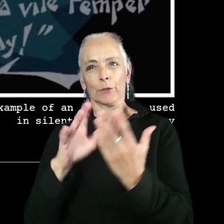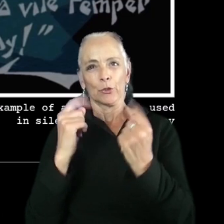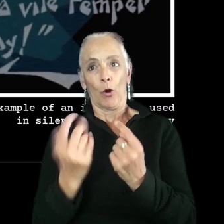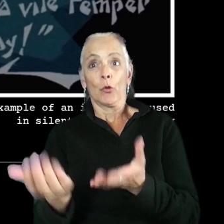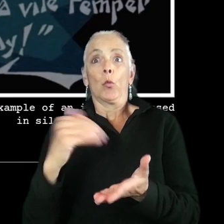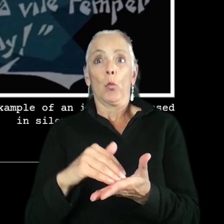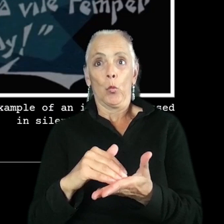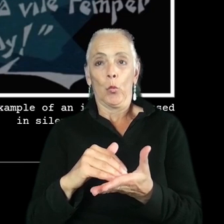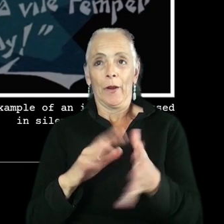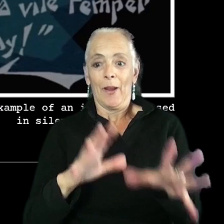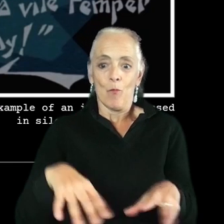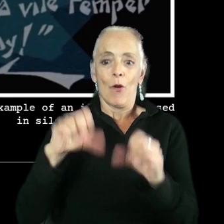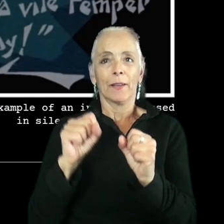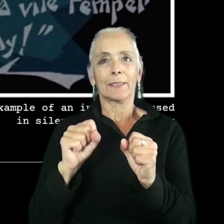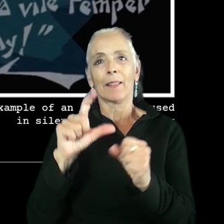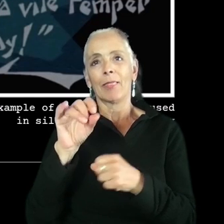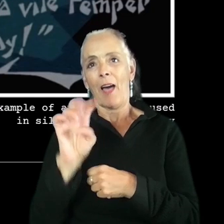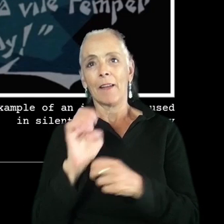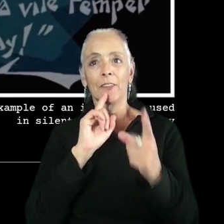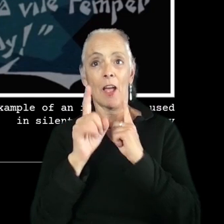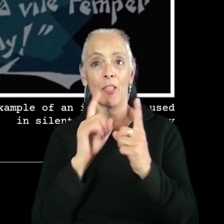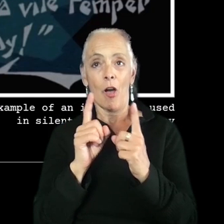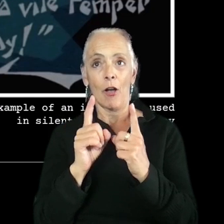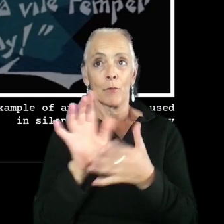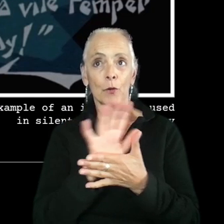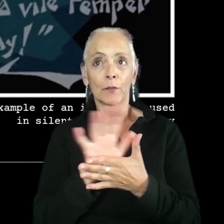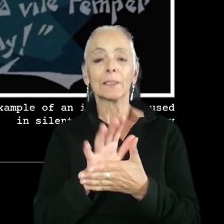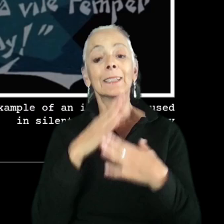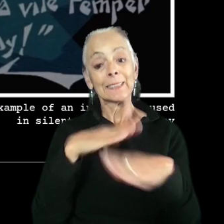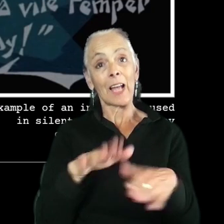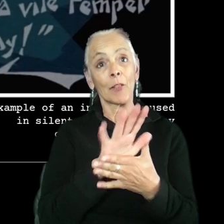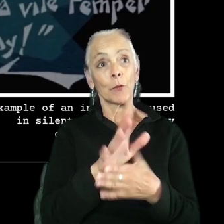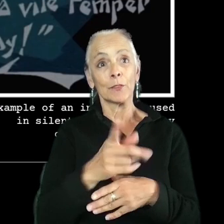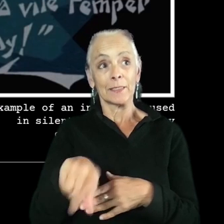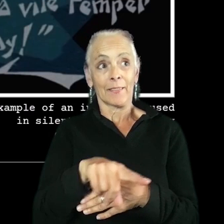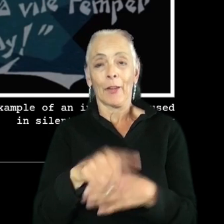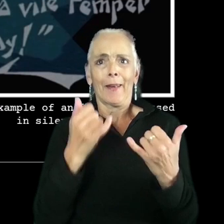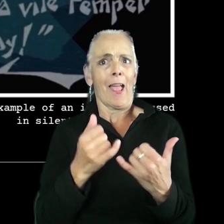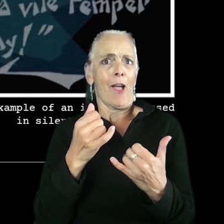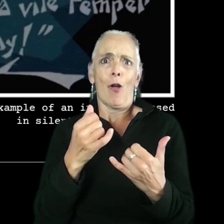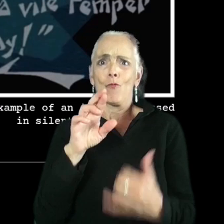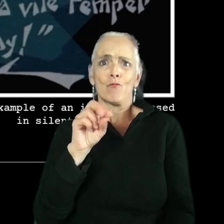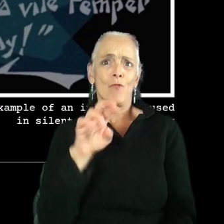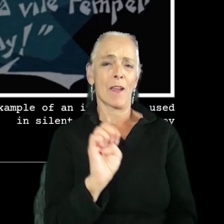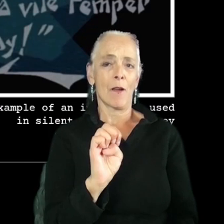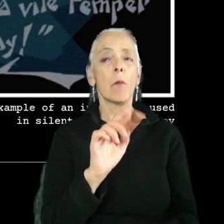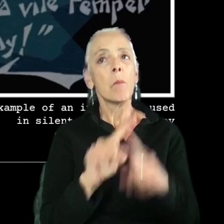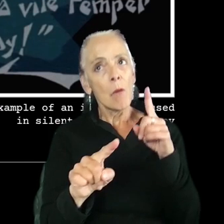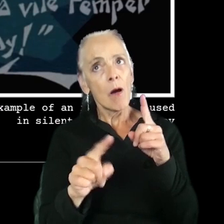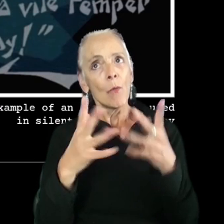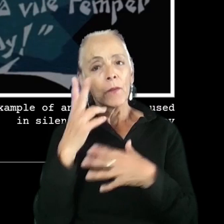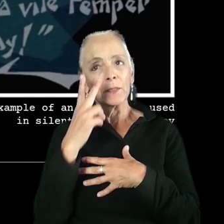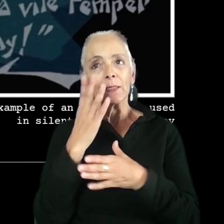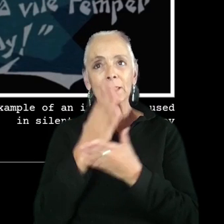light dialogue movies. Silent movies themselves are extremely rare nowadays. But we have seen movies